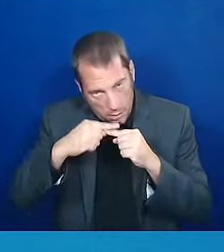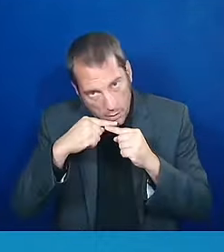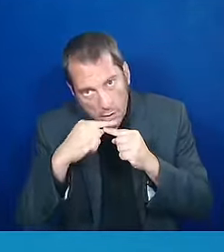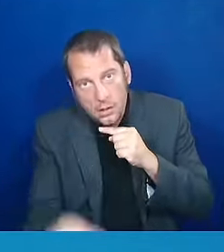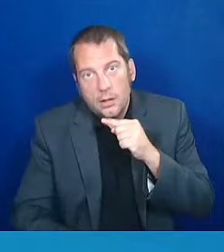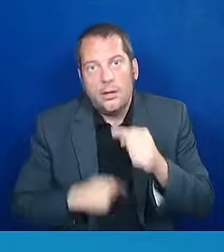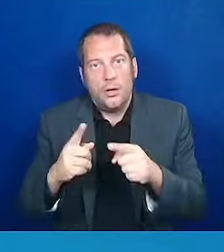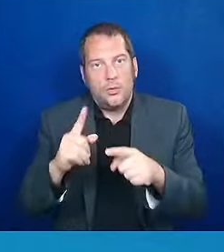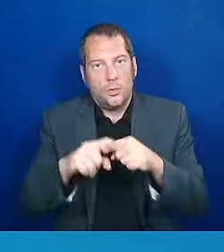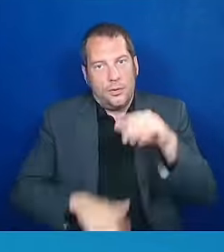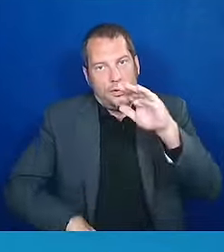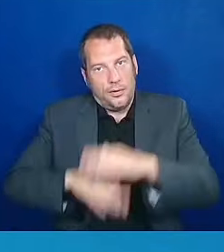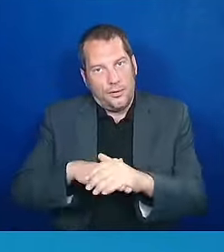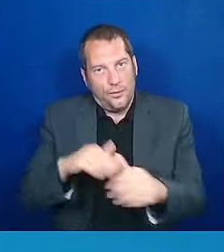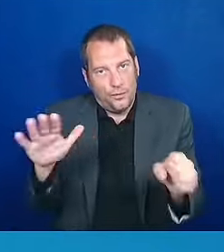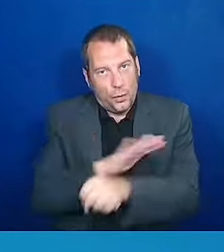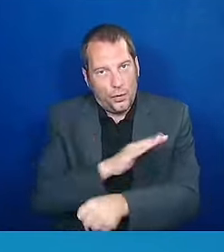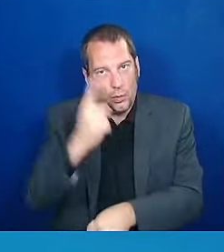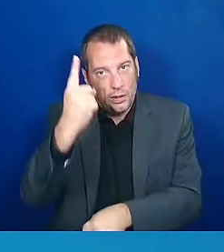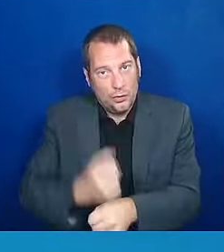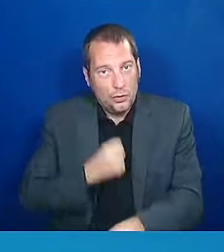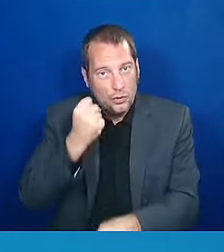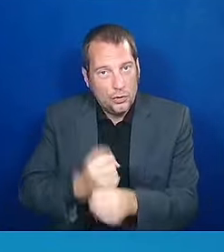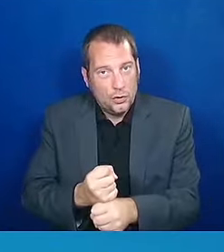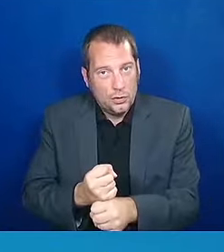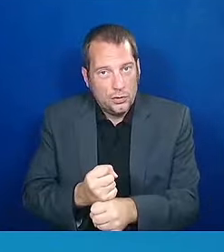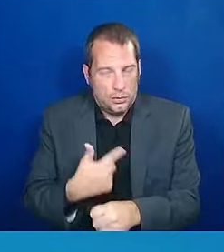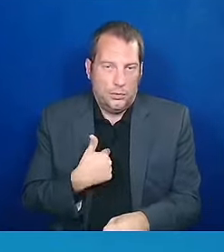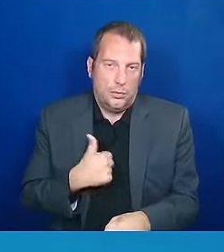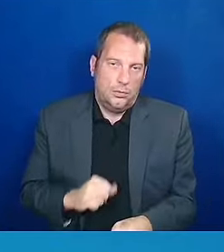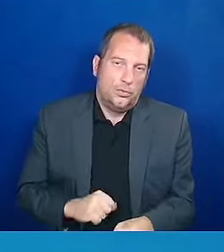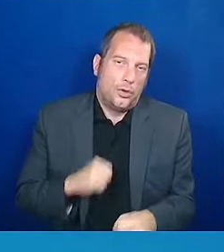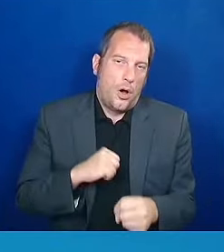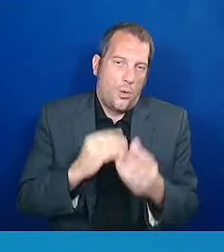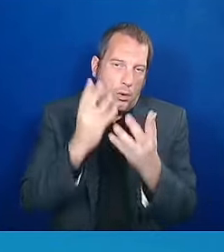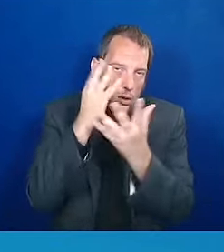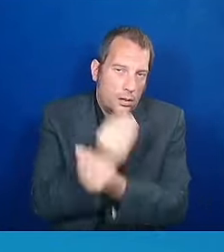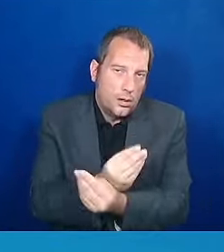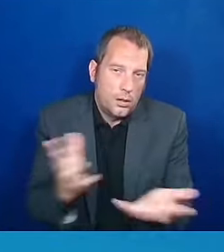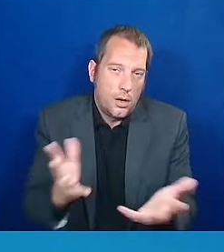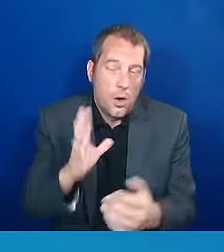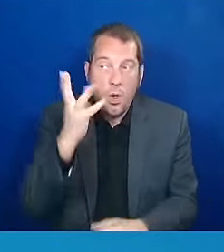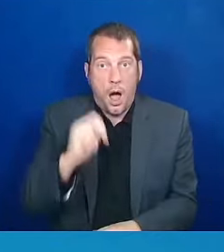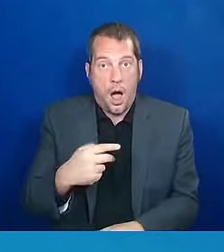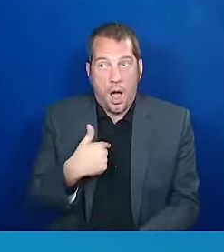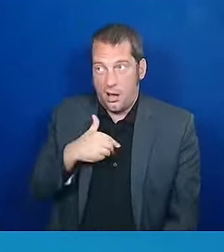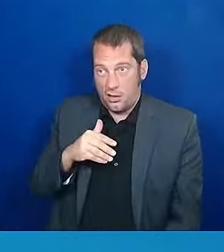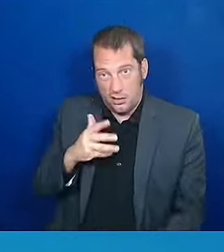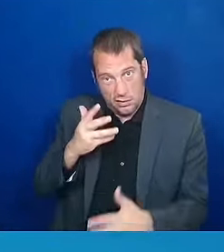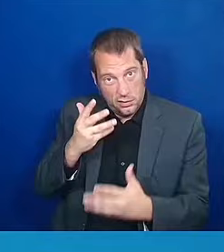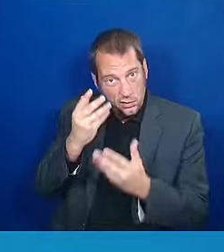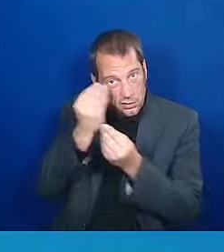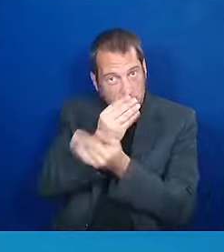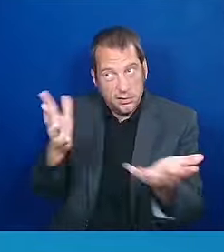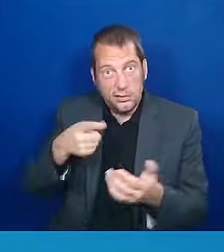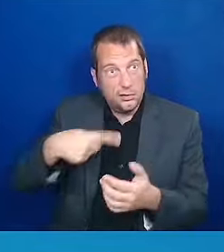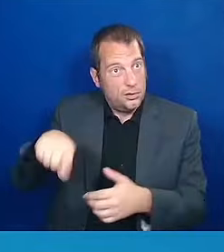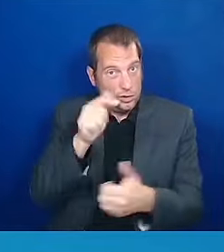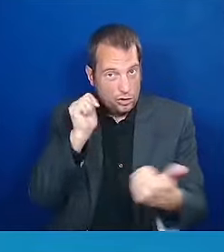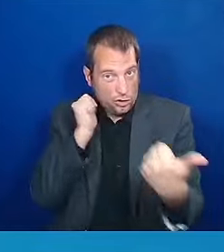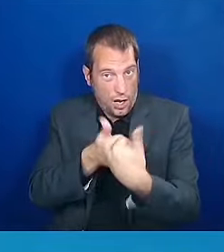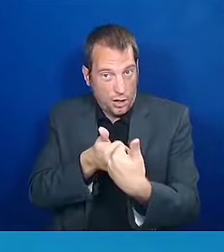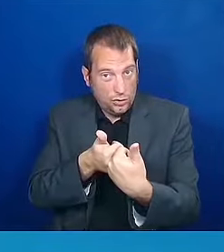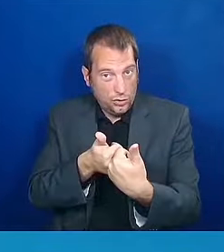that when I issued the challenge, only three states offered a full year of coverage. Now,